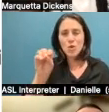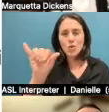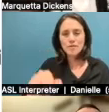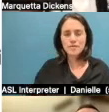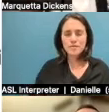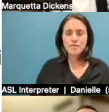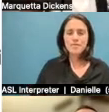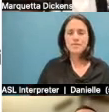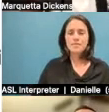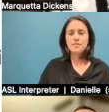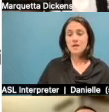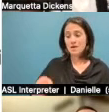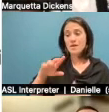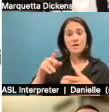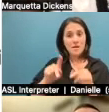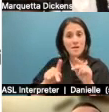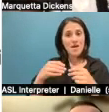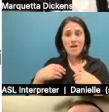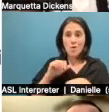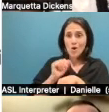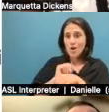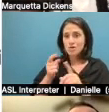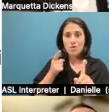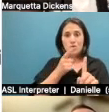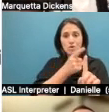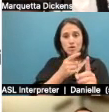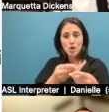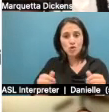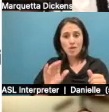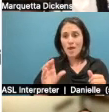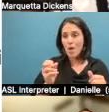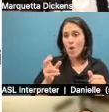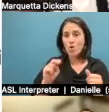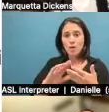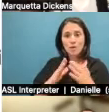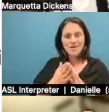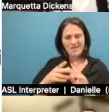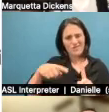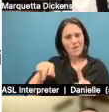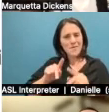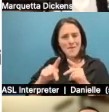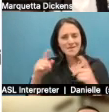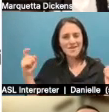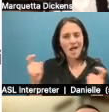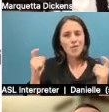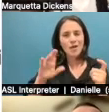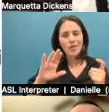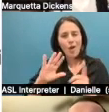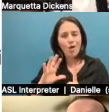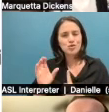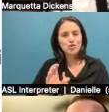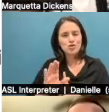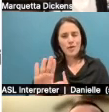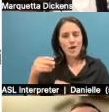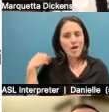solutions in their own communities. There's people continuing to celebrate their cultures and heritage. And I think that, you know, as journalists, we need to kind of show